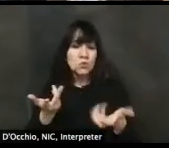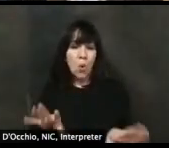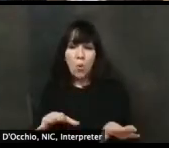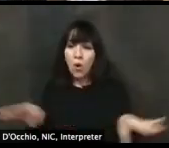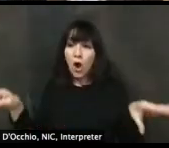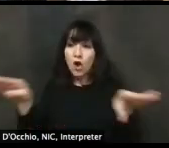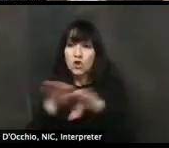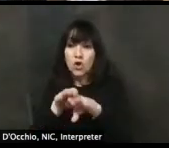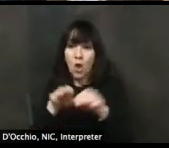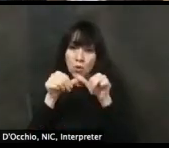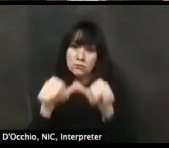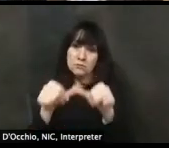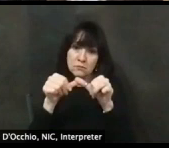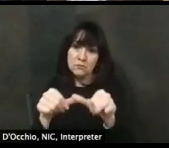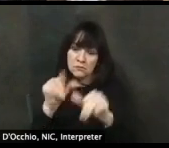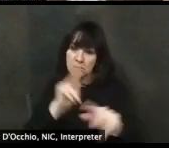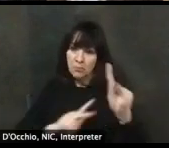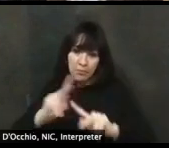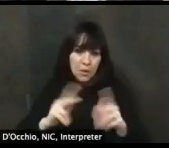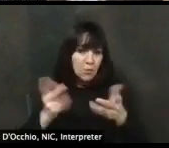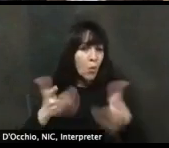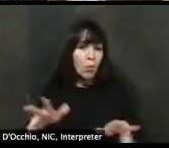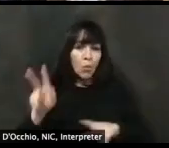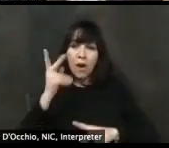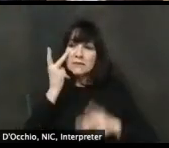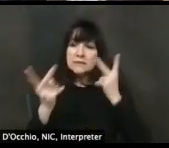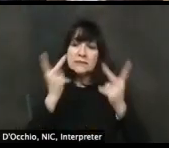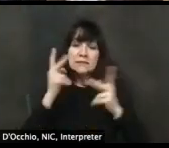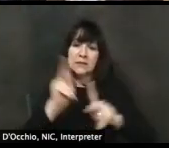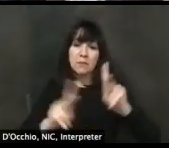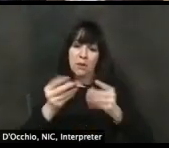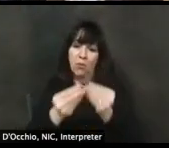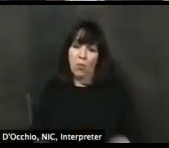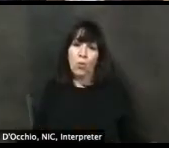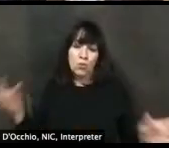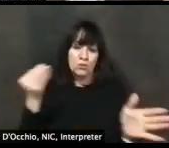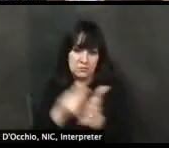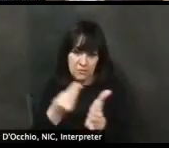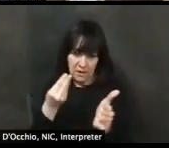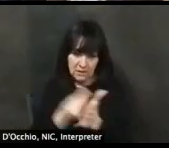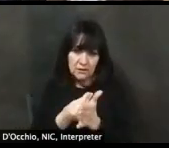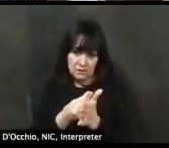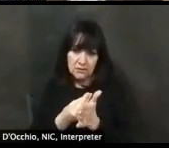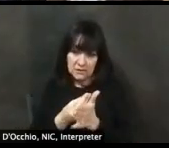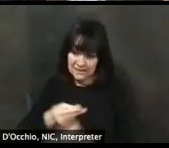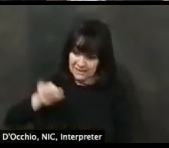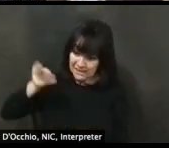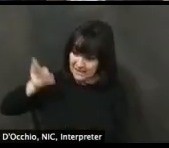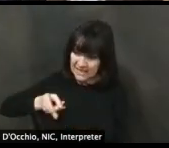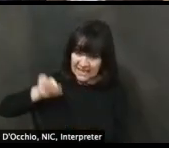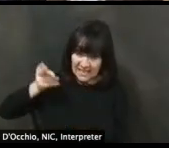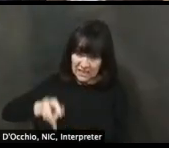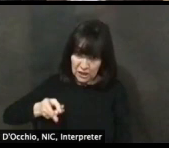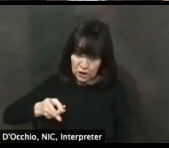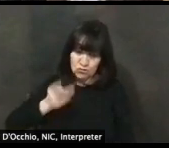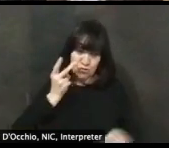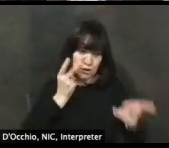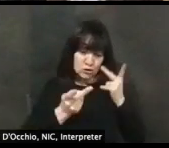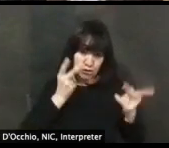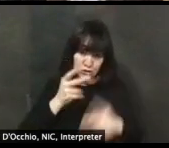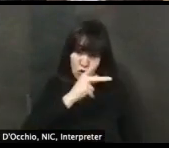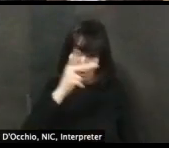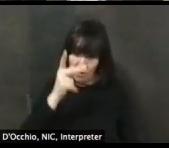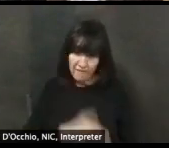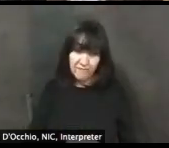jeopardize, uh, our wellbeing and our lives. And so we know from history, we don't want to repeat that. We saw in Philadelphia a century